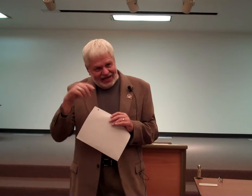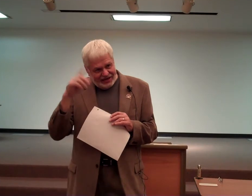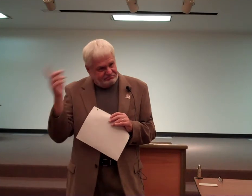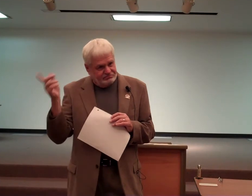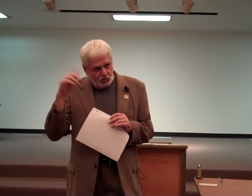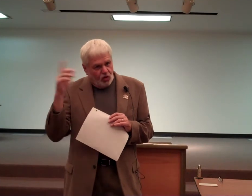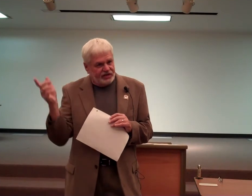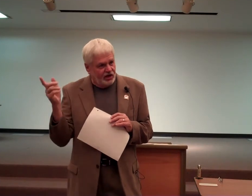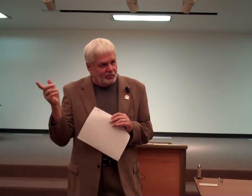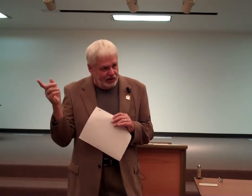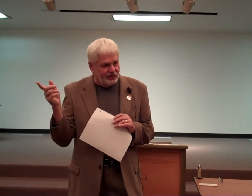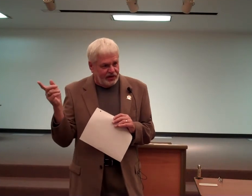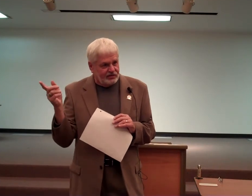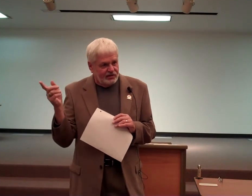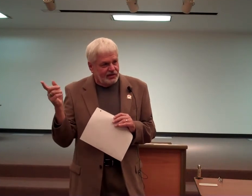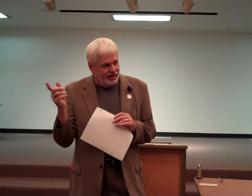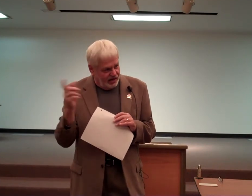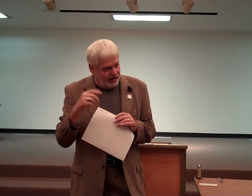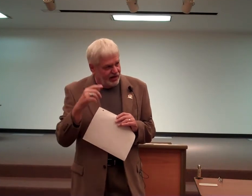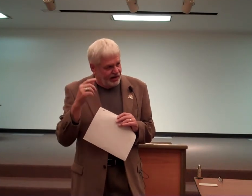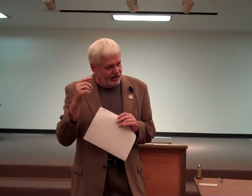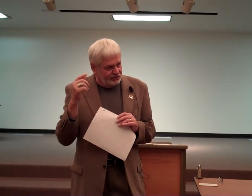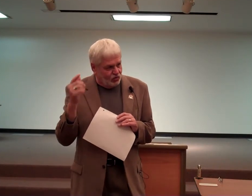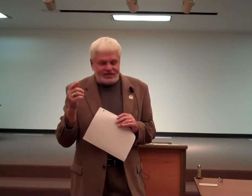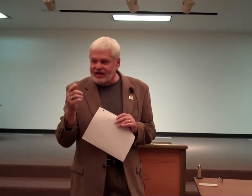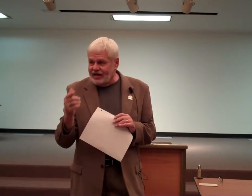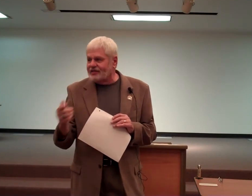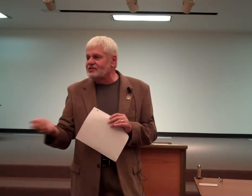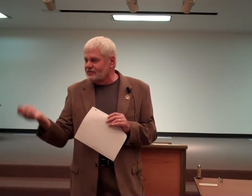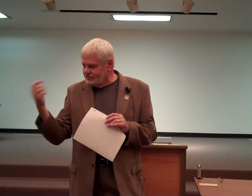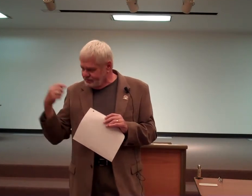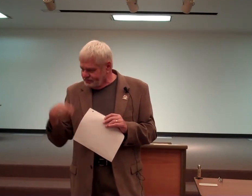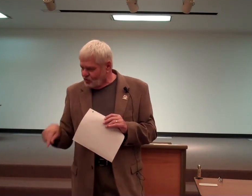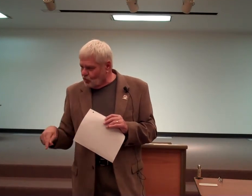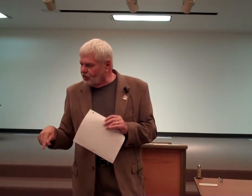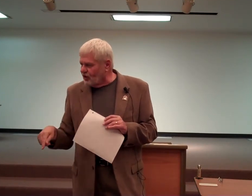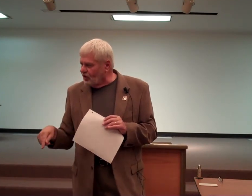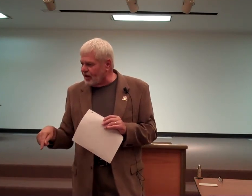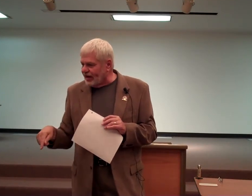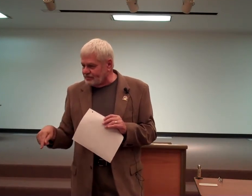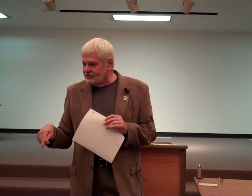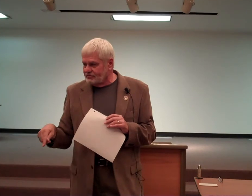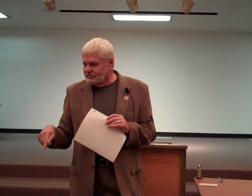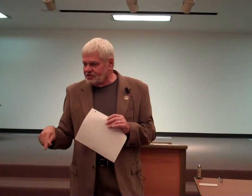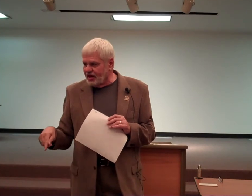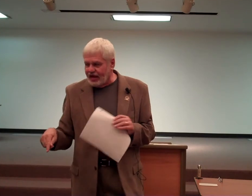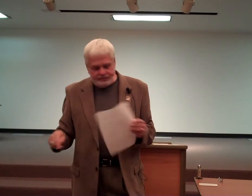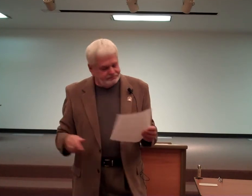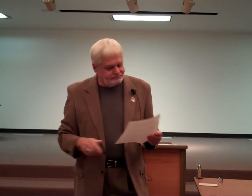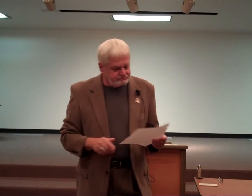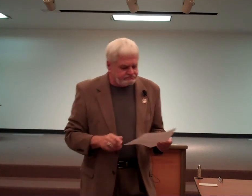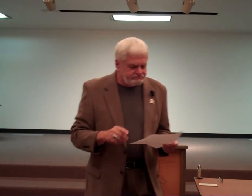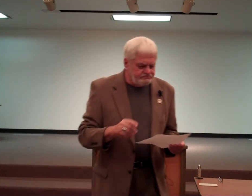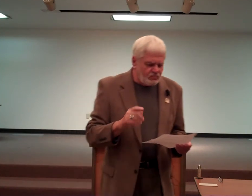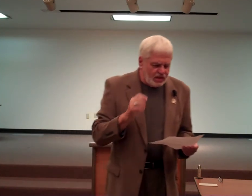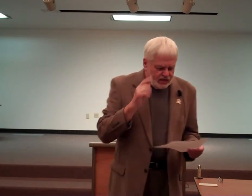that 81-year period. And what that is, we're going to look at tonight.